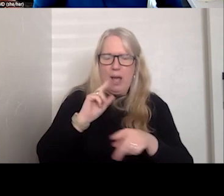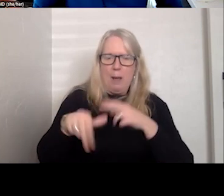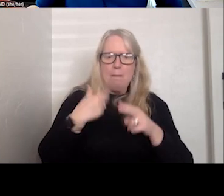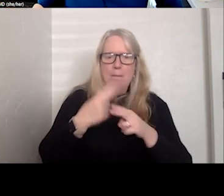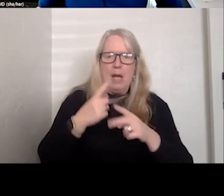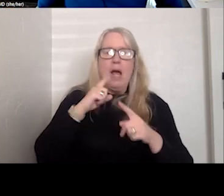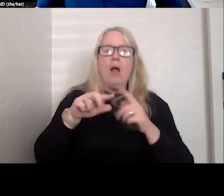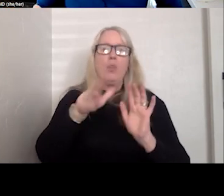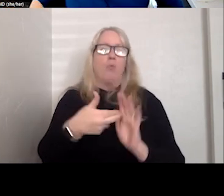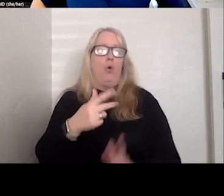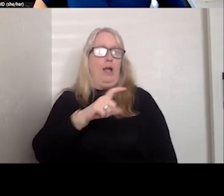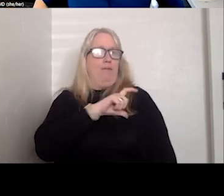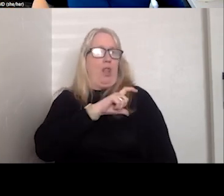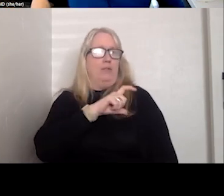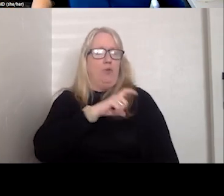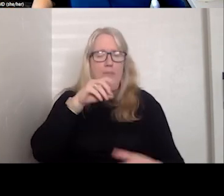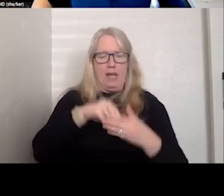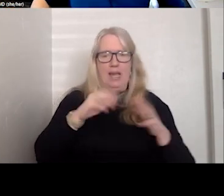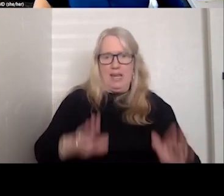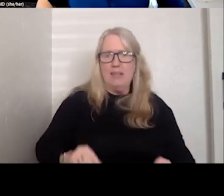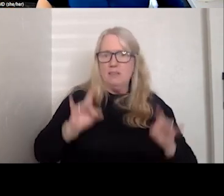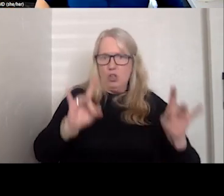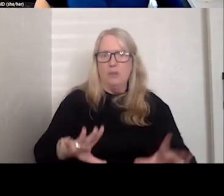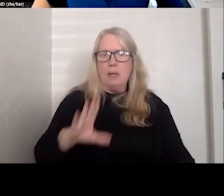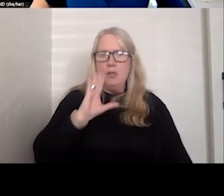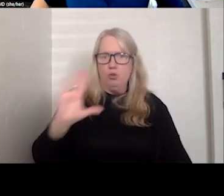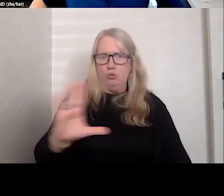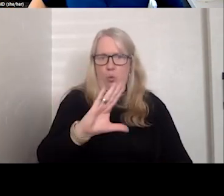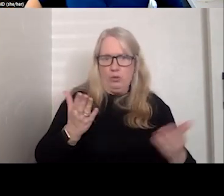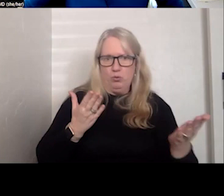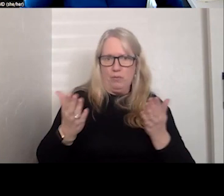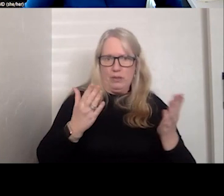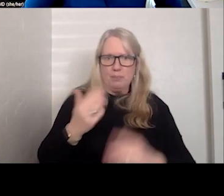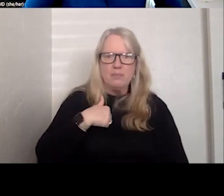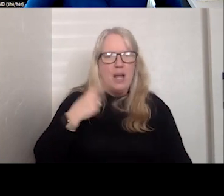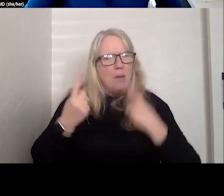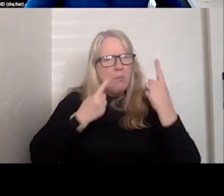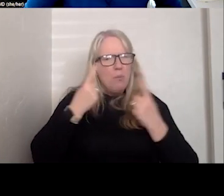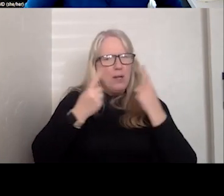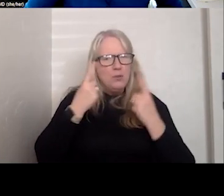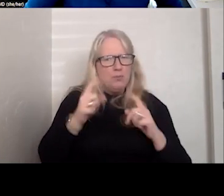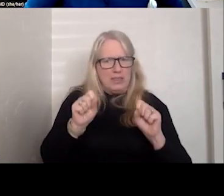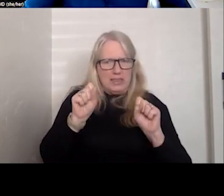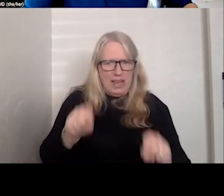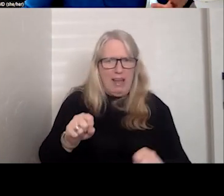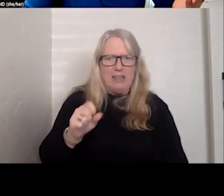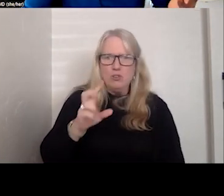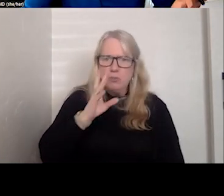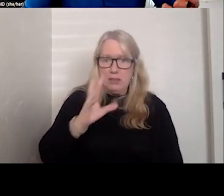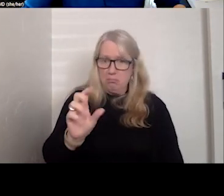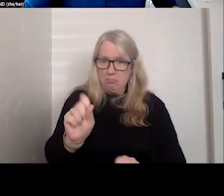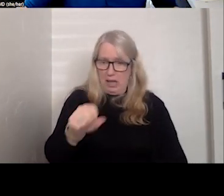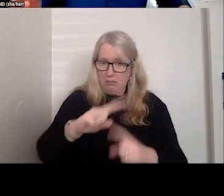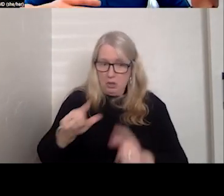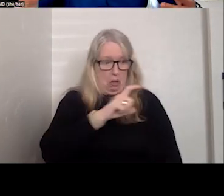of law enforcement in Australia in your all's crisis services. So just wondering if you could briefly speak to that. Does law